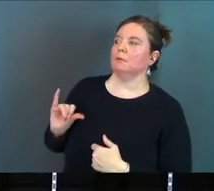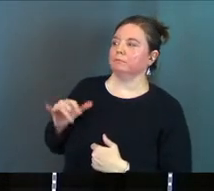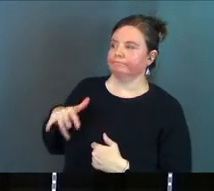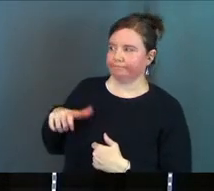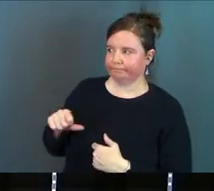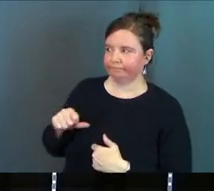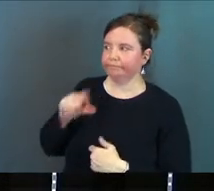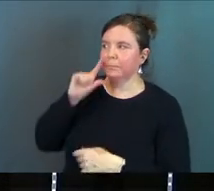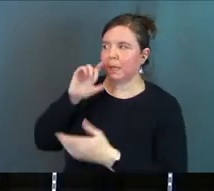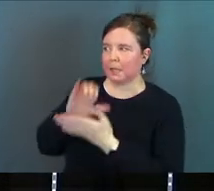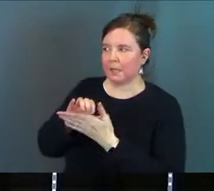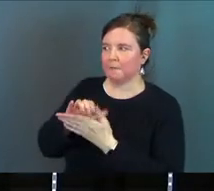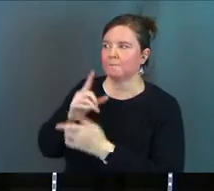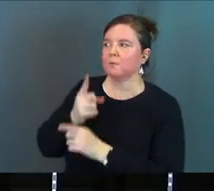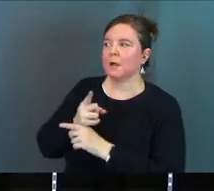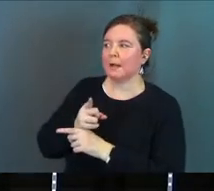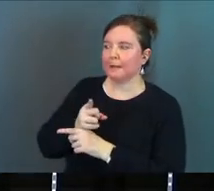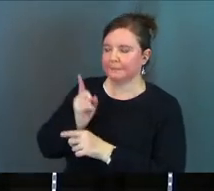believed them.